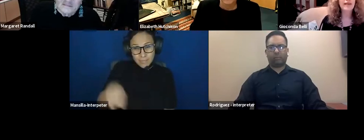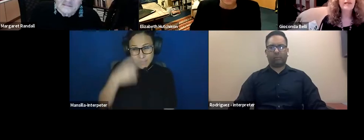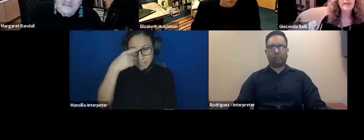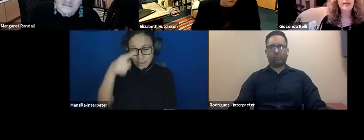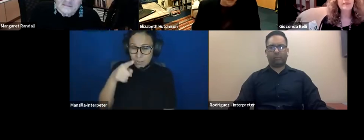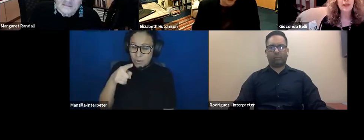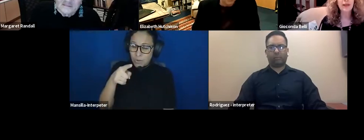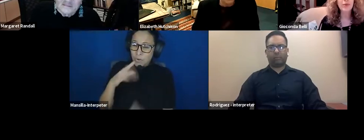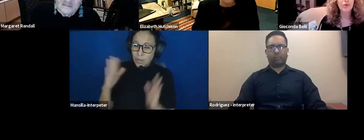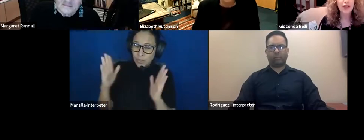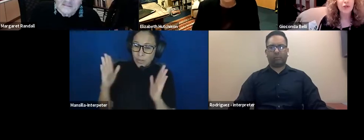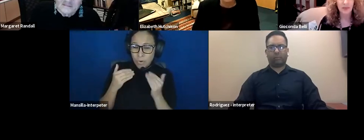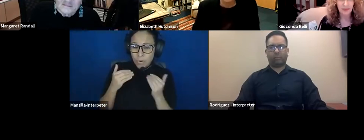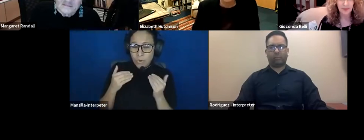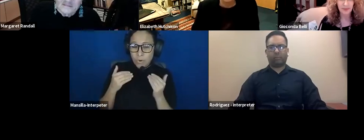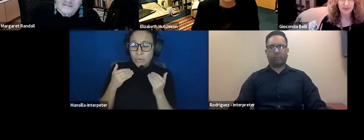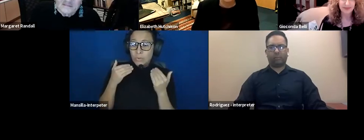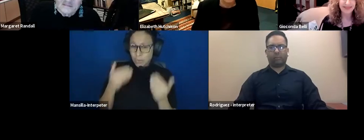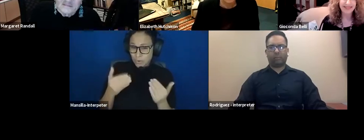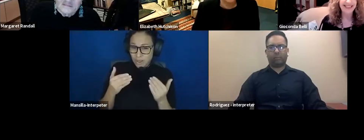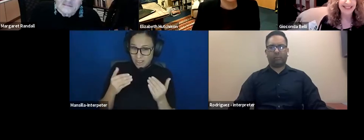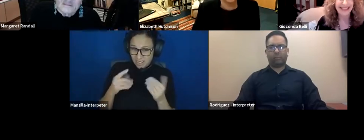you have never been in bed with a mosquito.